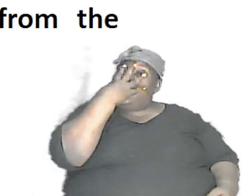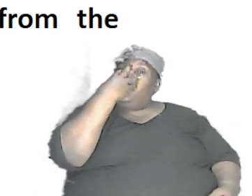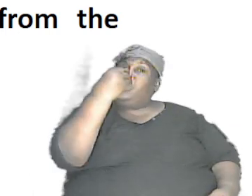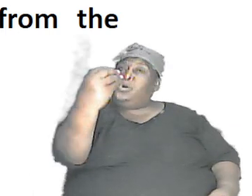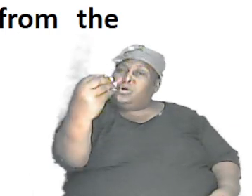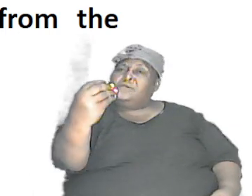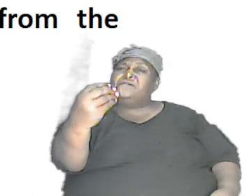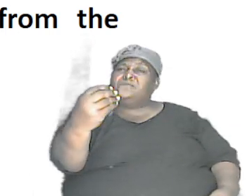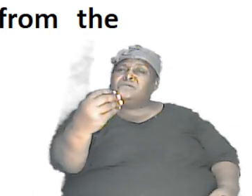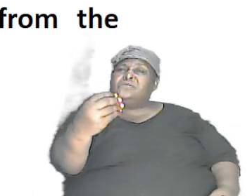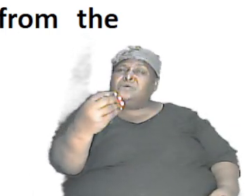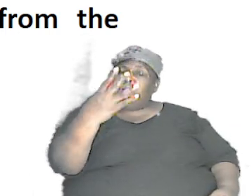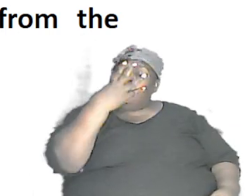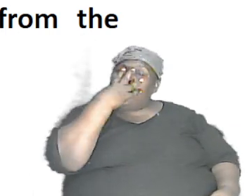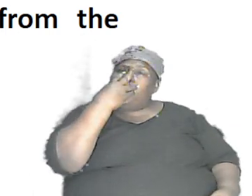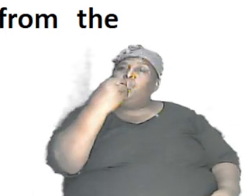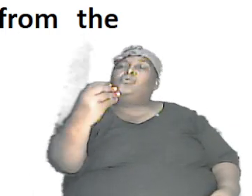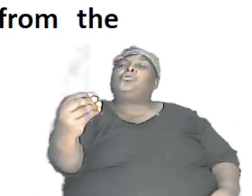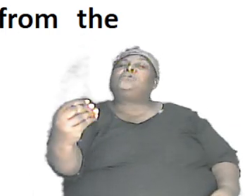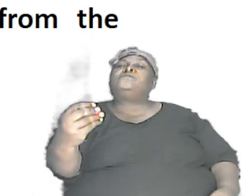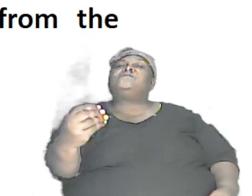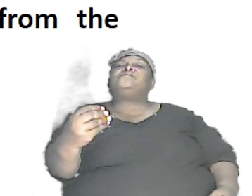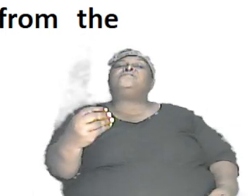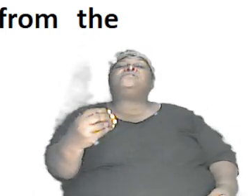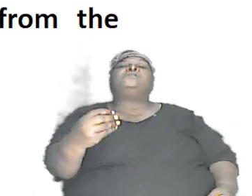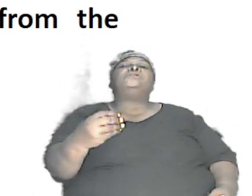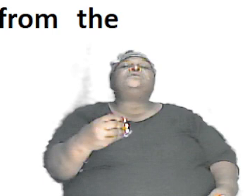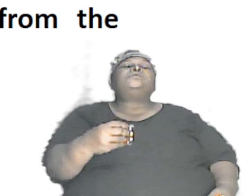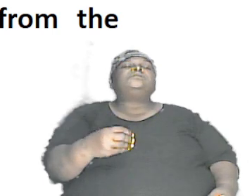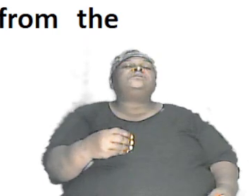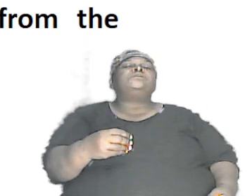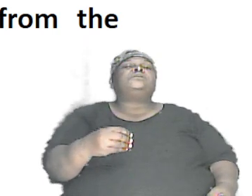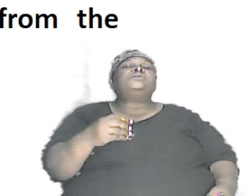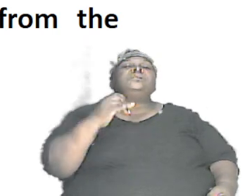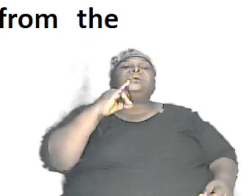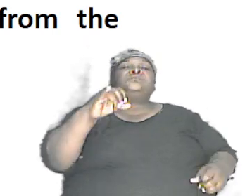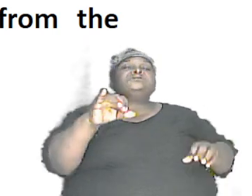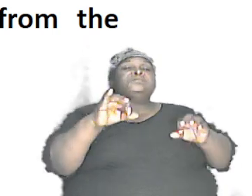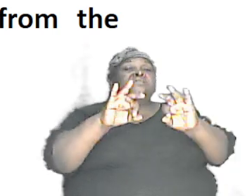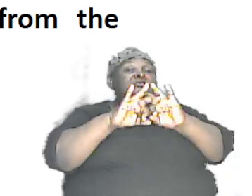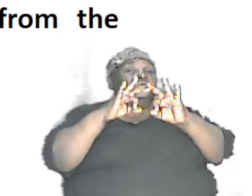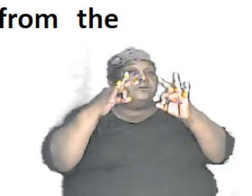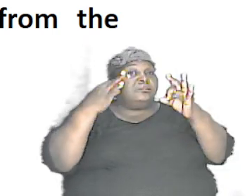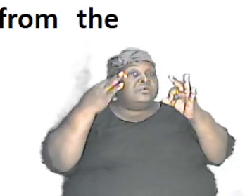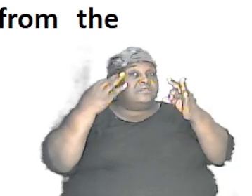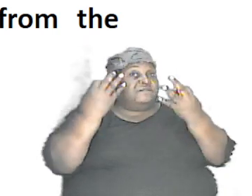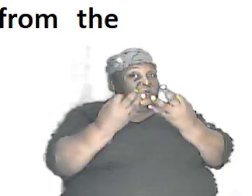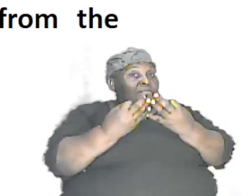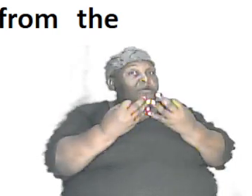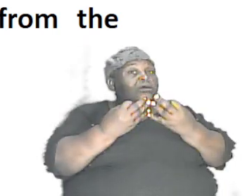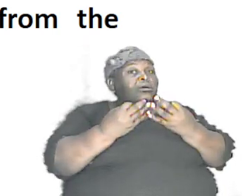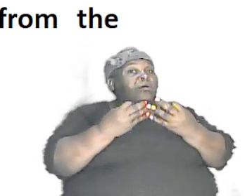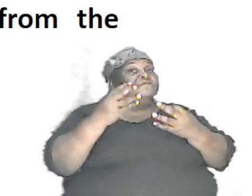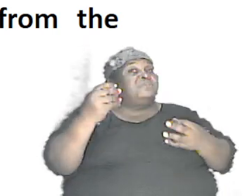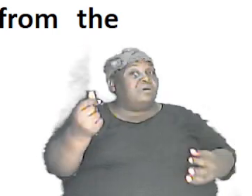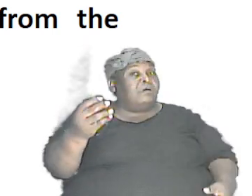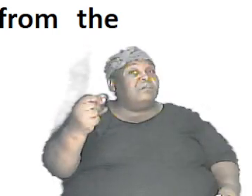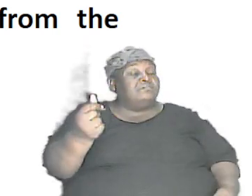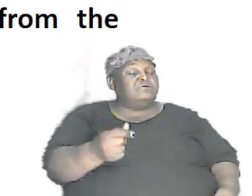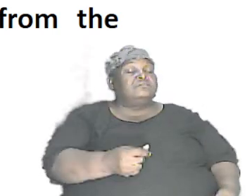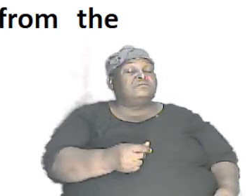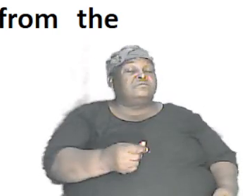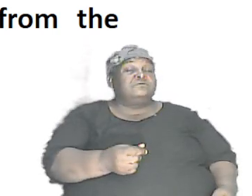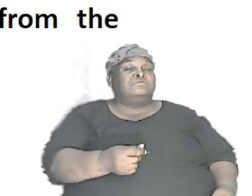the wolf is a part of the dog family yes it is so what is it that this statement is saying